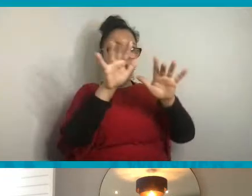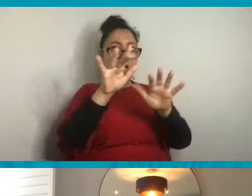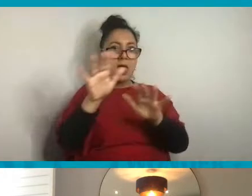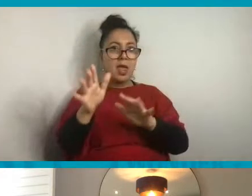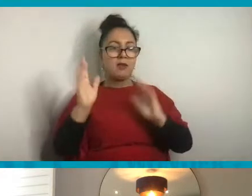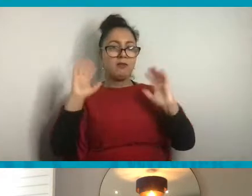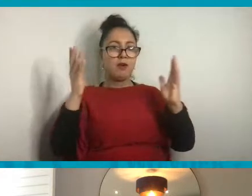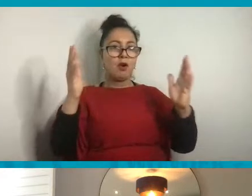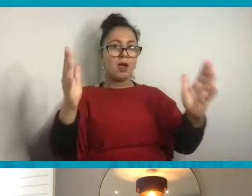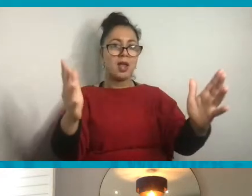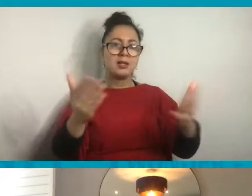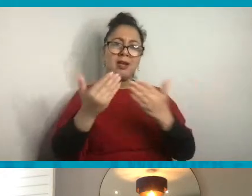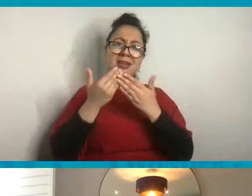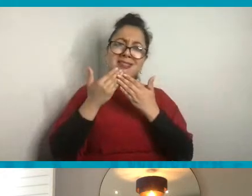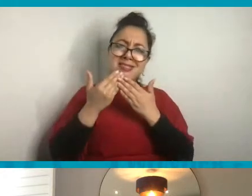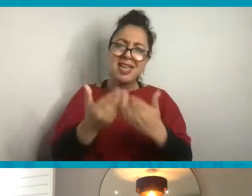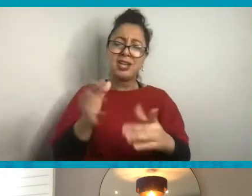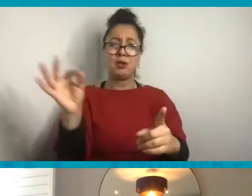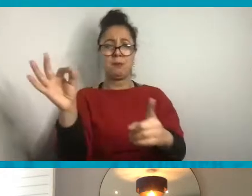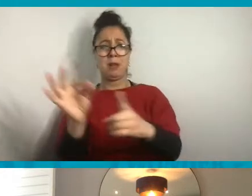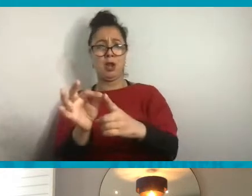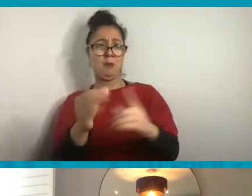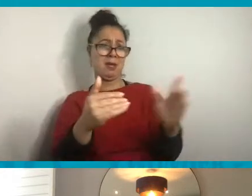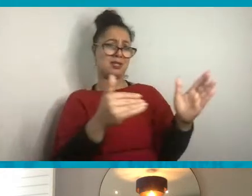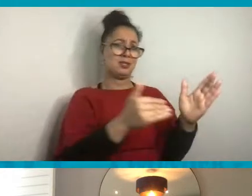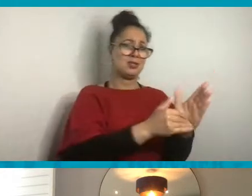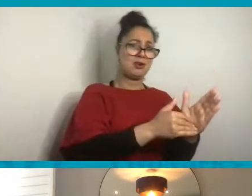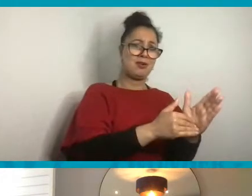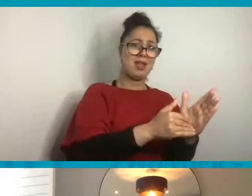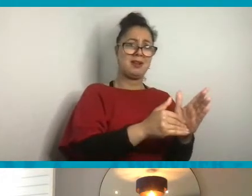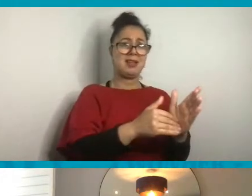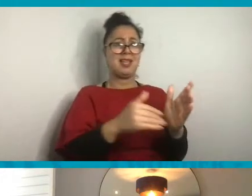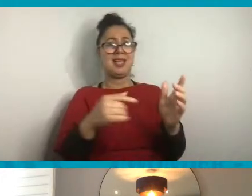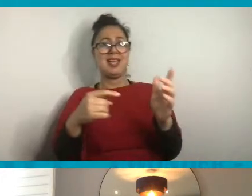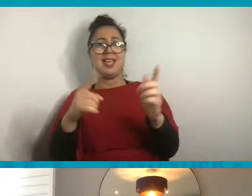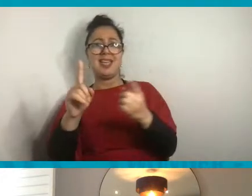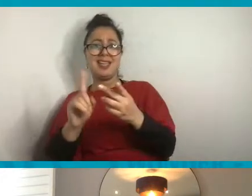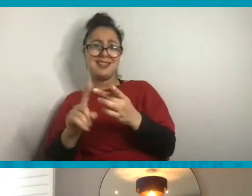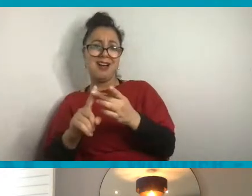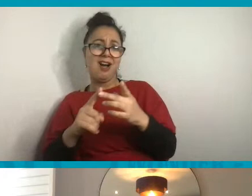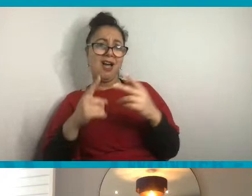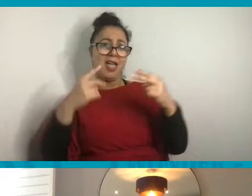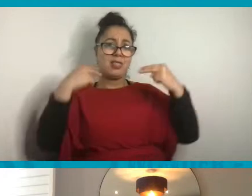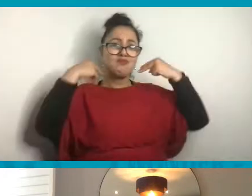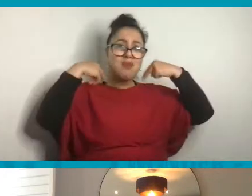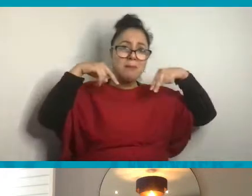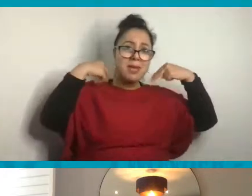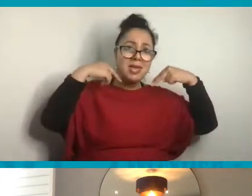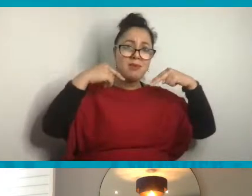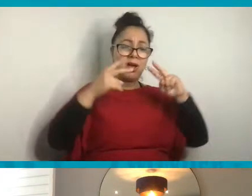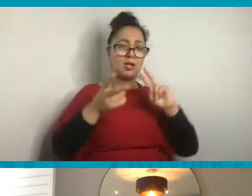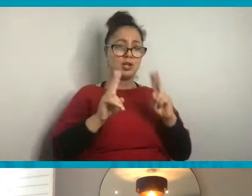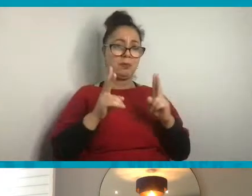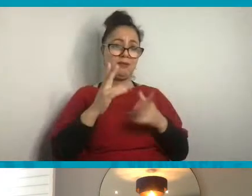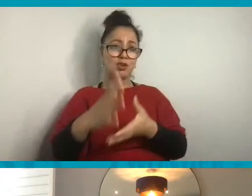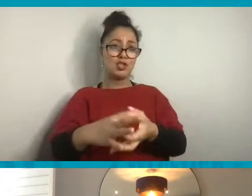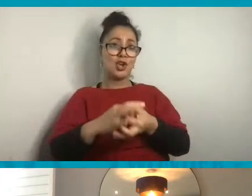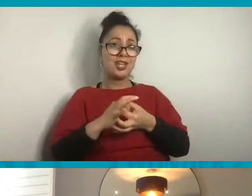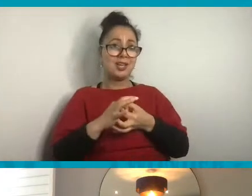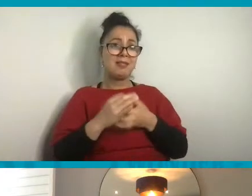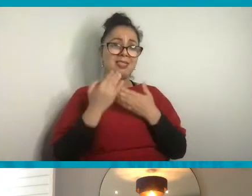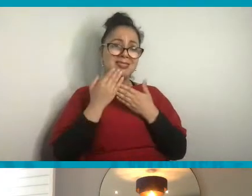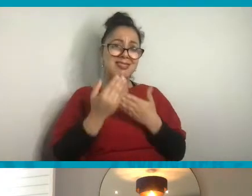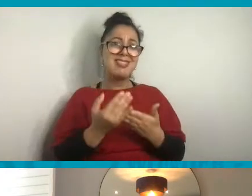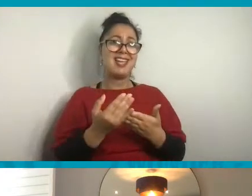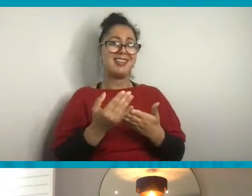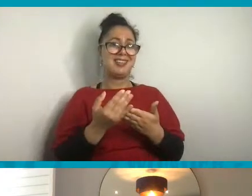to Paloma, Zorian, Ishar and Ribera for joining us. And bye from